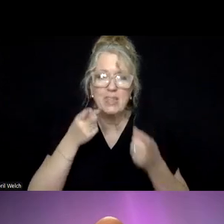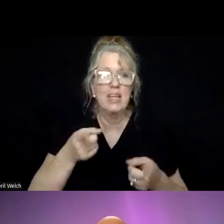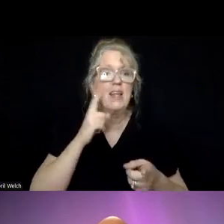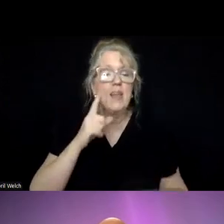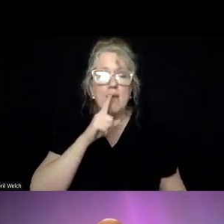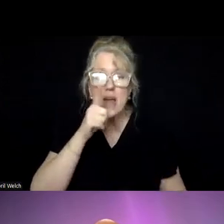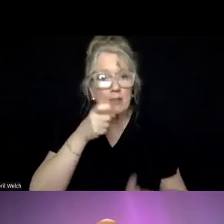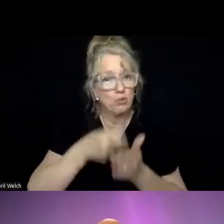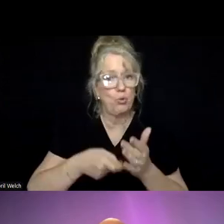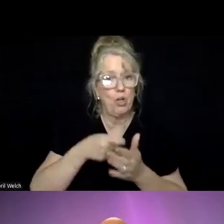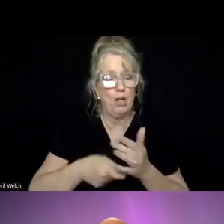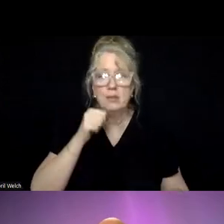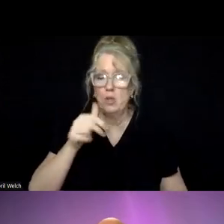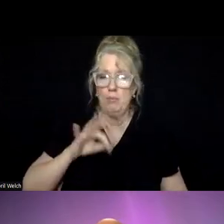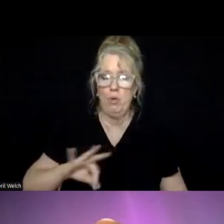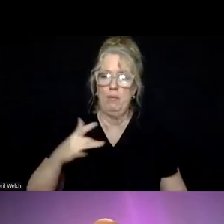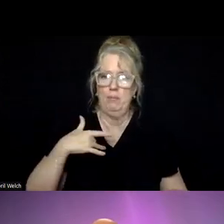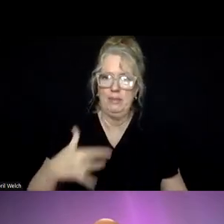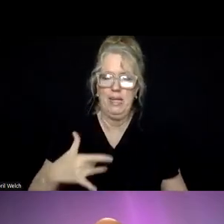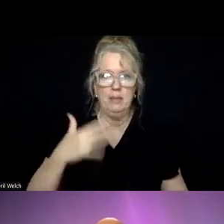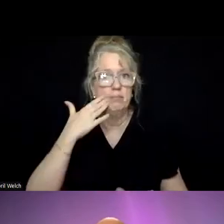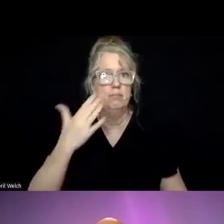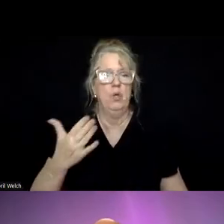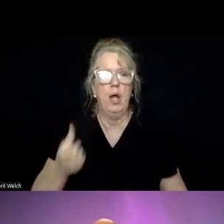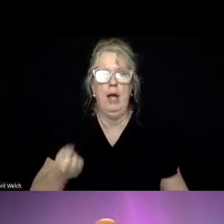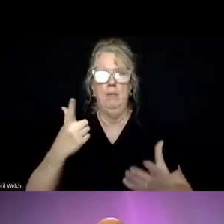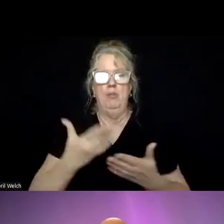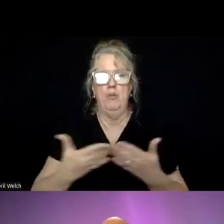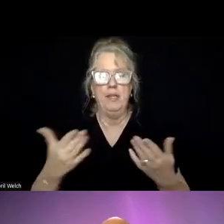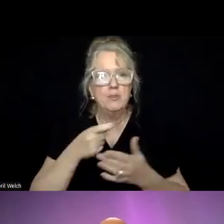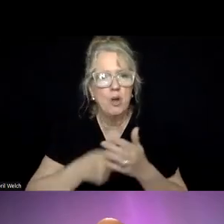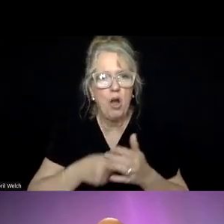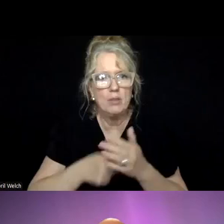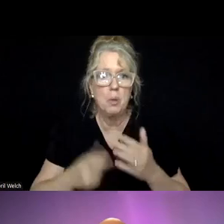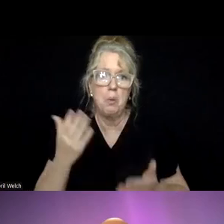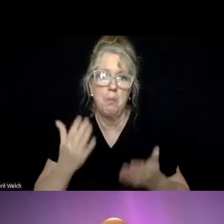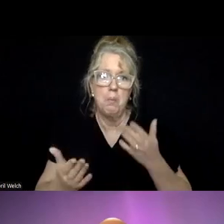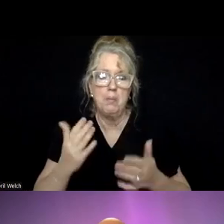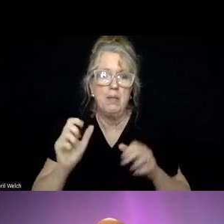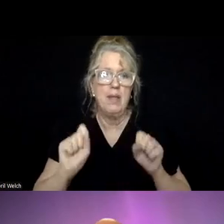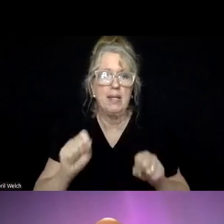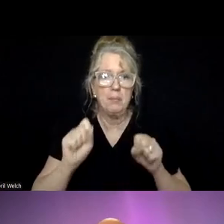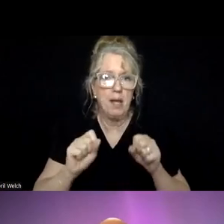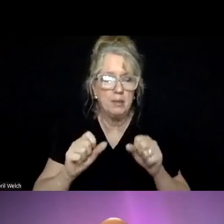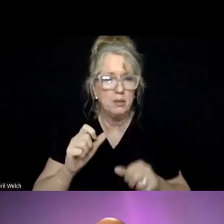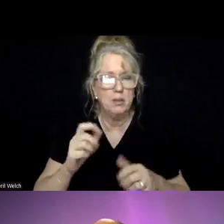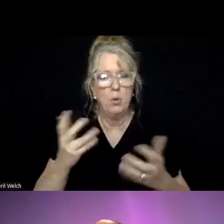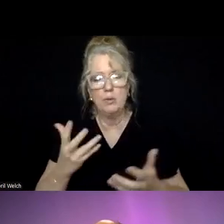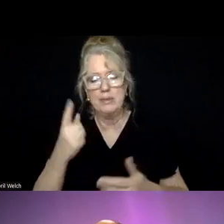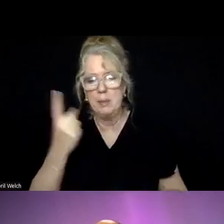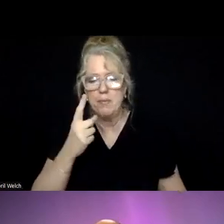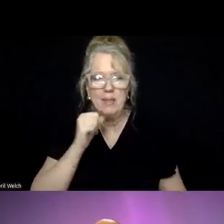costs. Nonprofits have a tendency not to know how much things cost. Maybe they have capacity that isn't